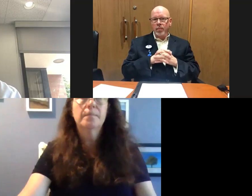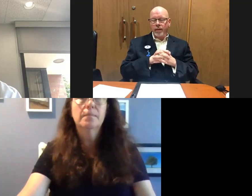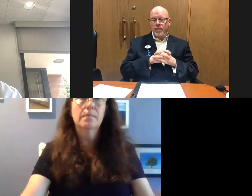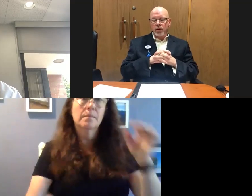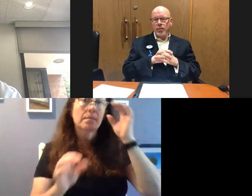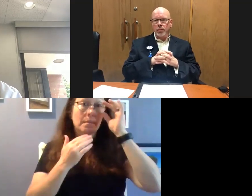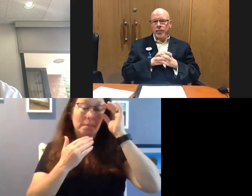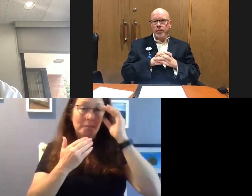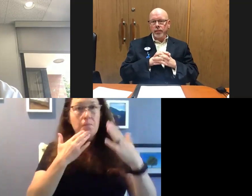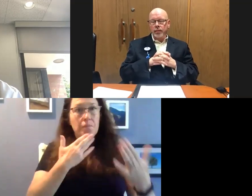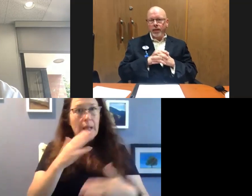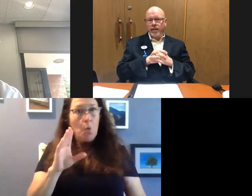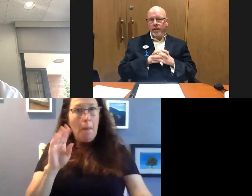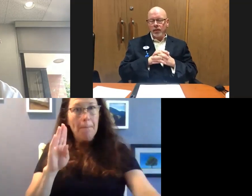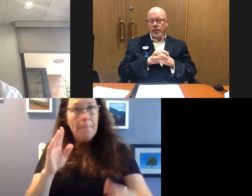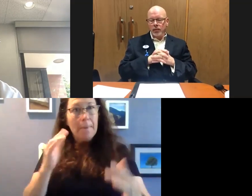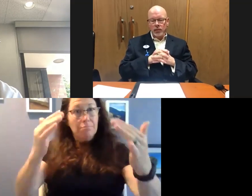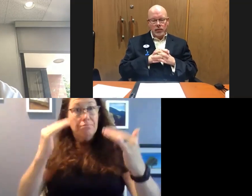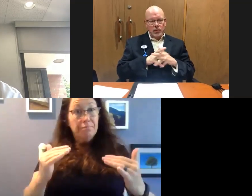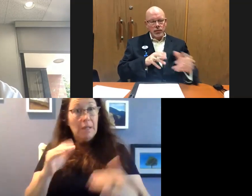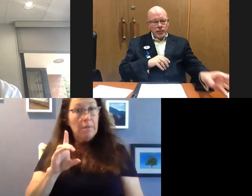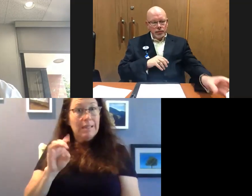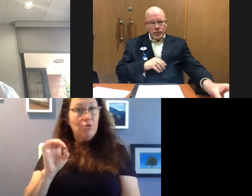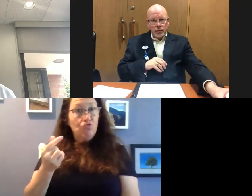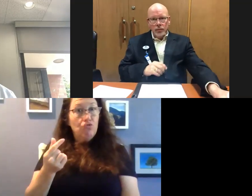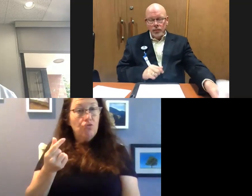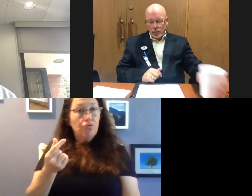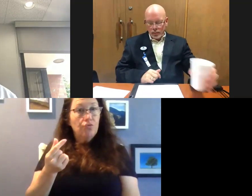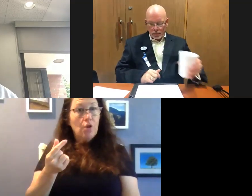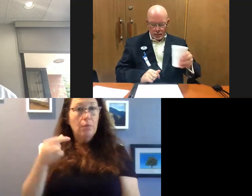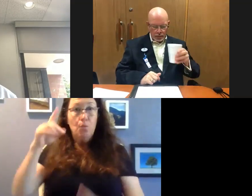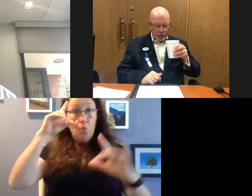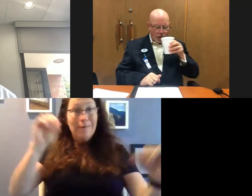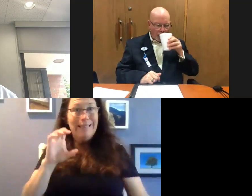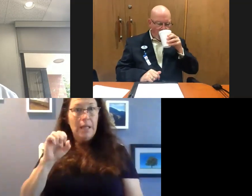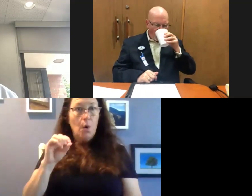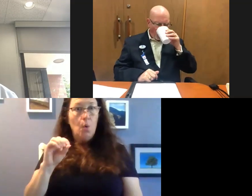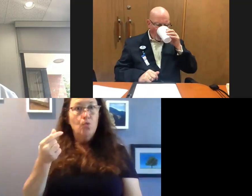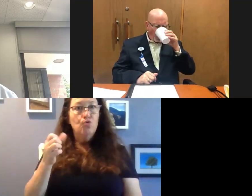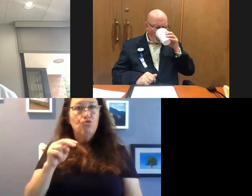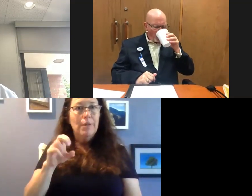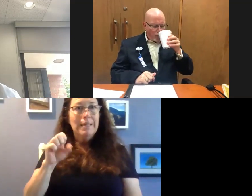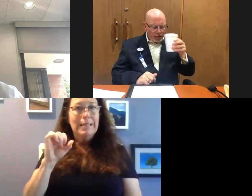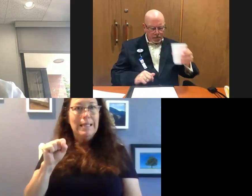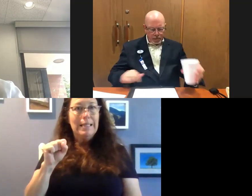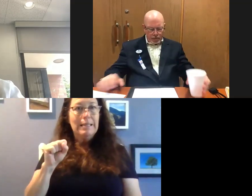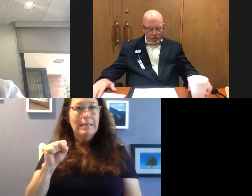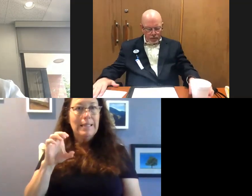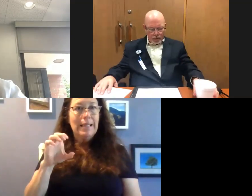Thank you very much, Bob. Next, we'll go on to Doug Cropper, President and CEO of Genesis Health System. Please go ahead, Doug.